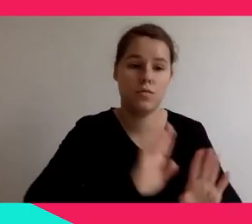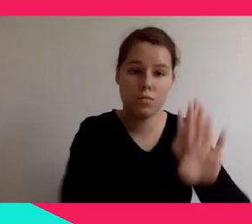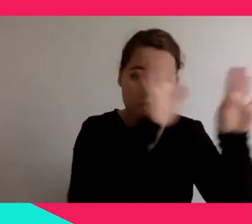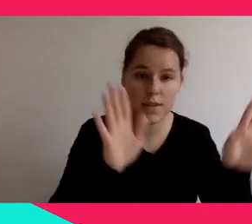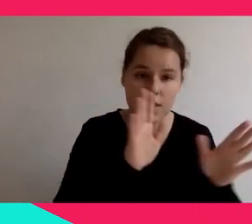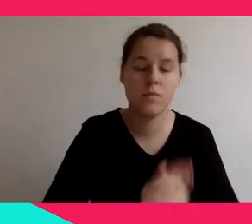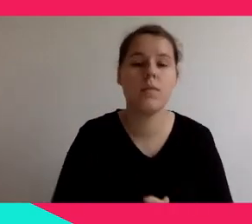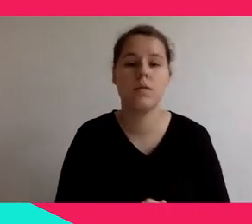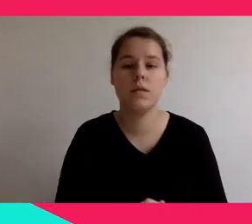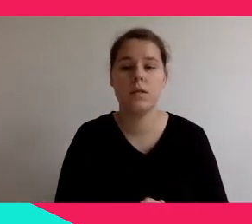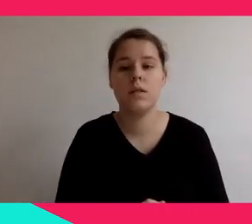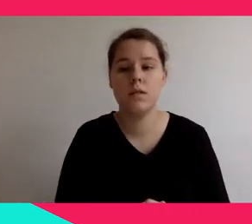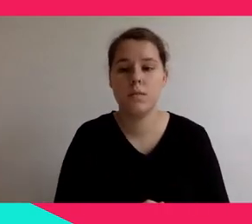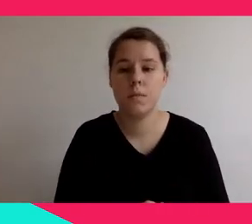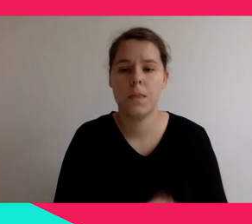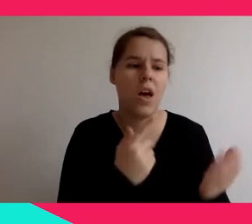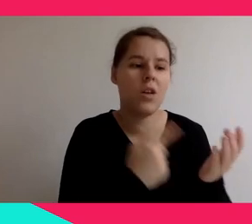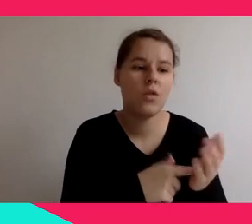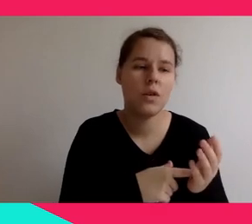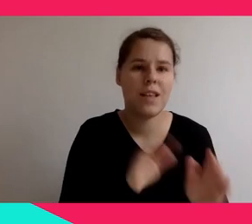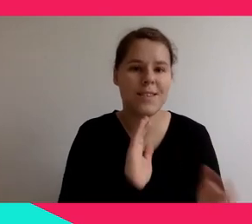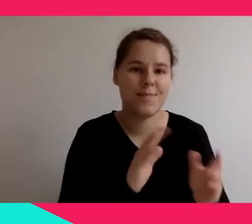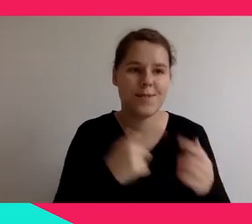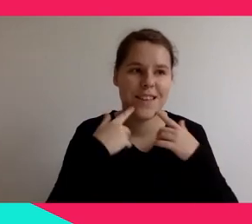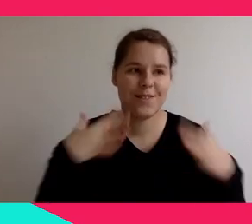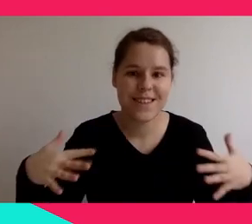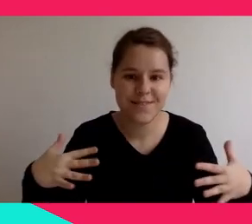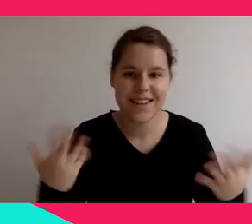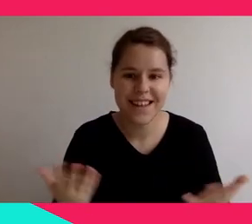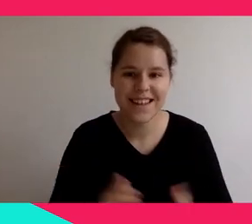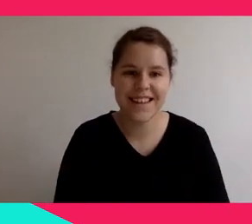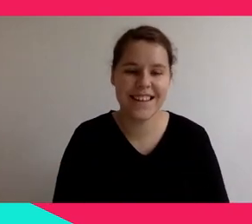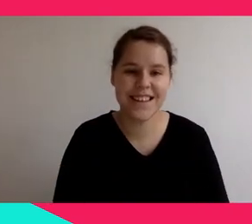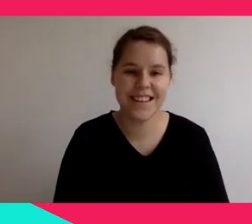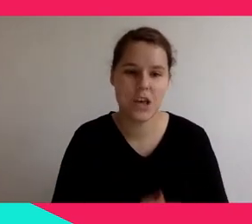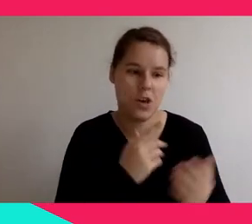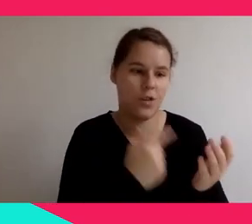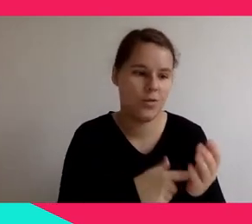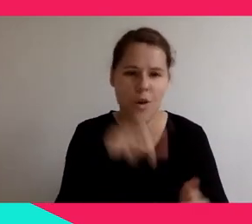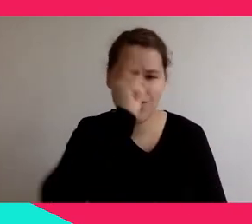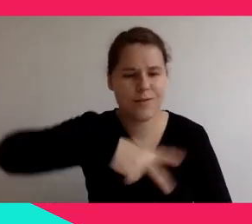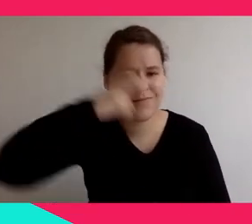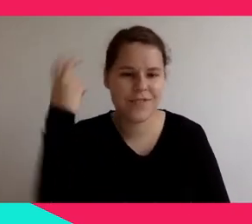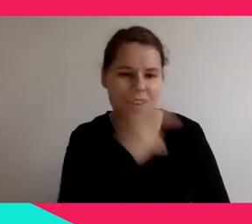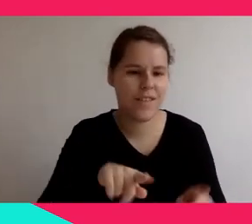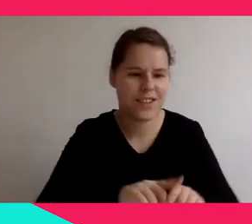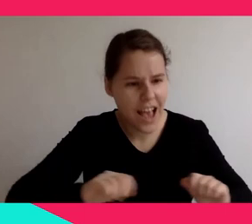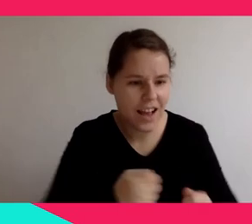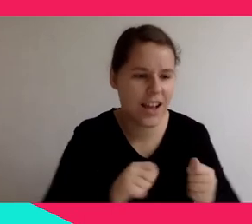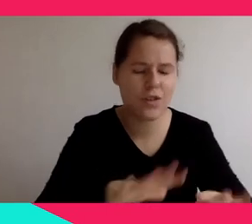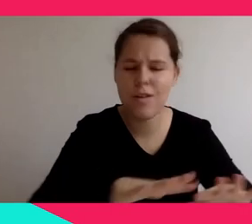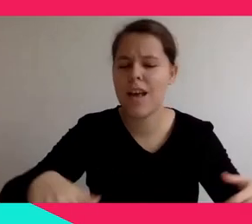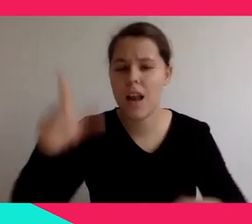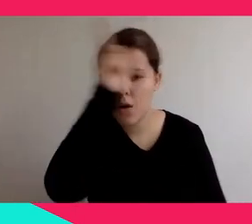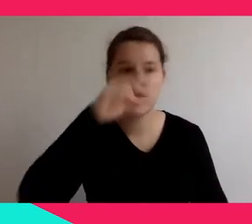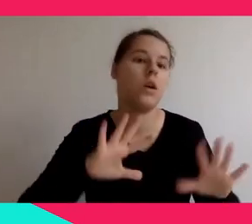efficiently and they can generate new revenue. So that's it. If you want more information, you can go